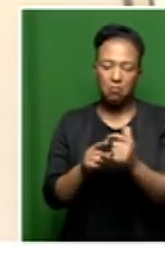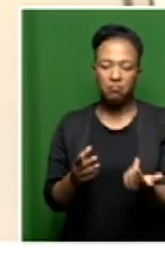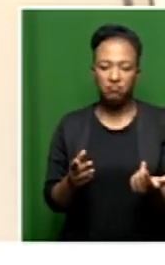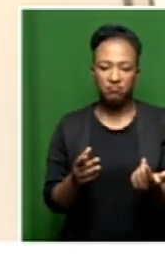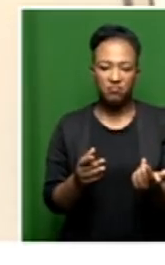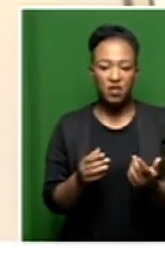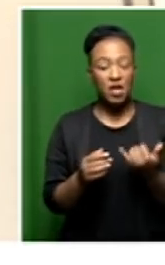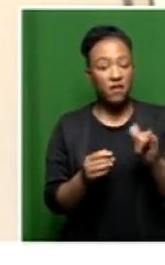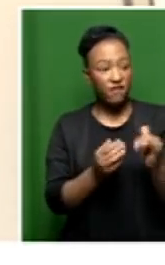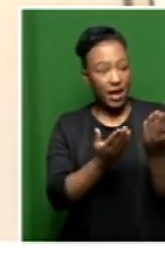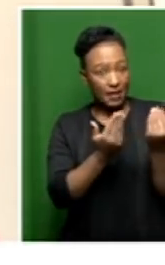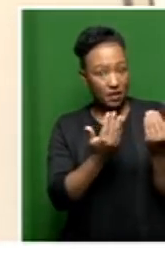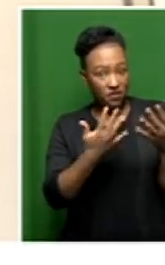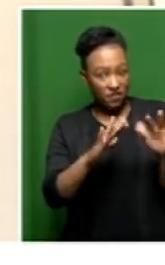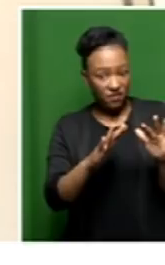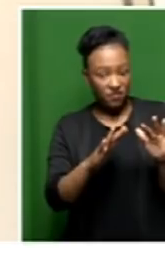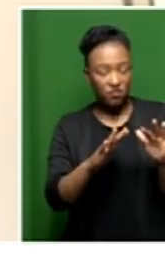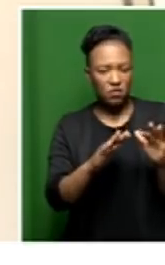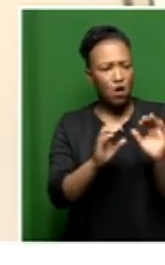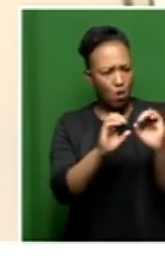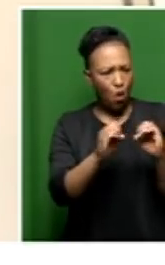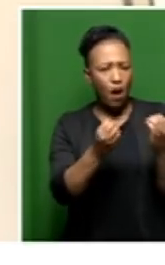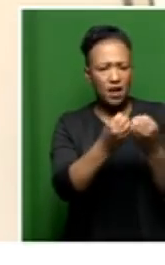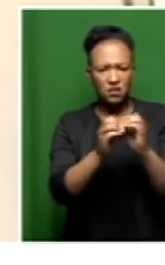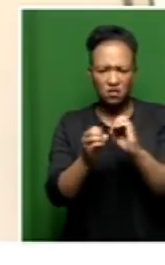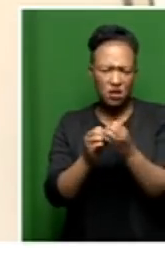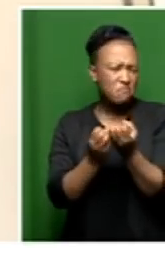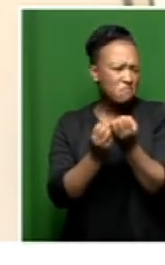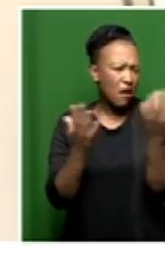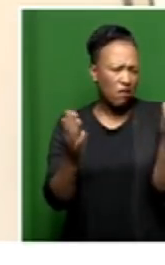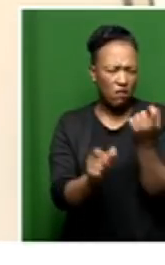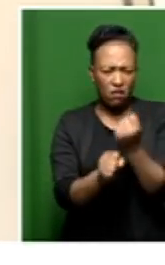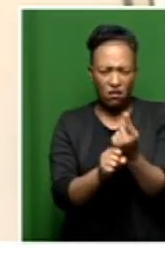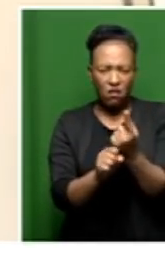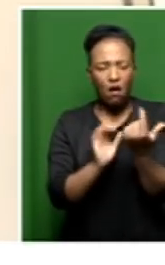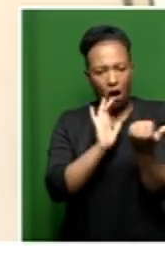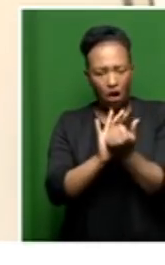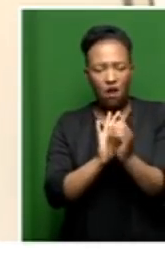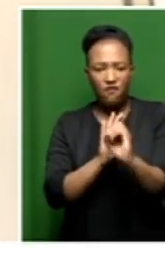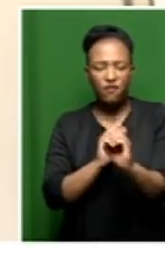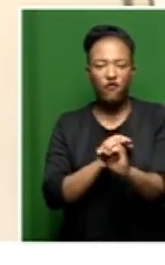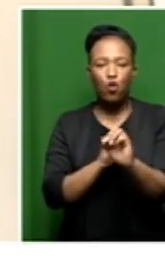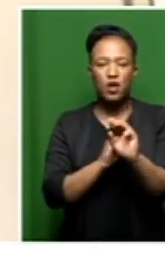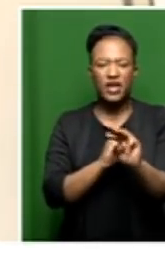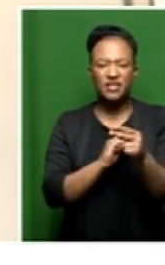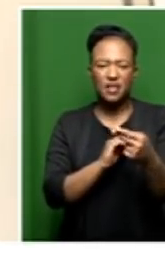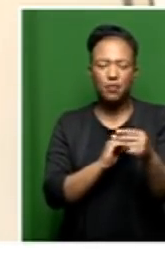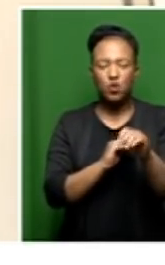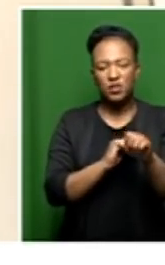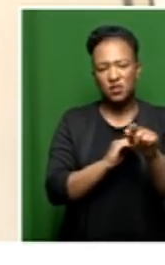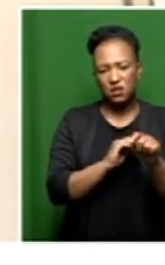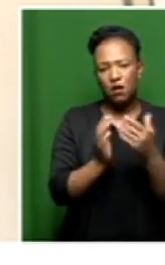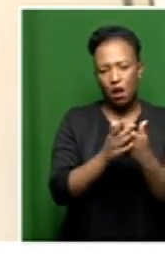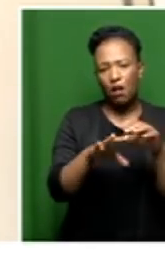if that was expected, we have got numerous organizations in Gauteng that are accredited with the health and welfare CETA that can